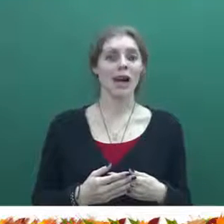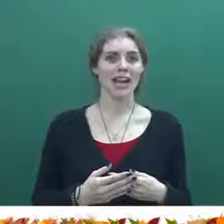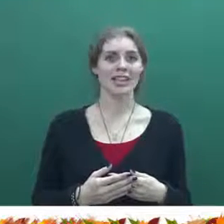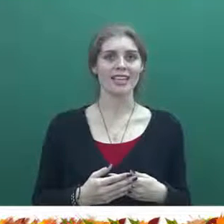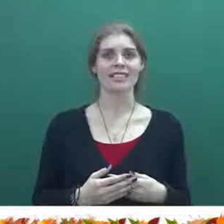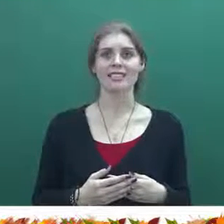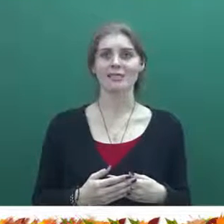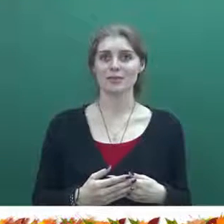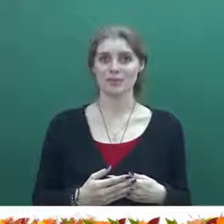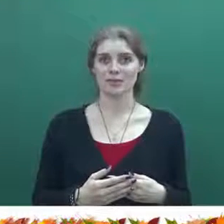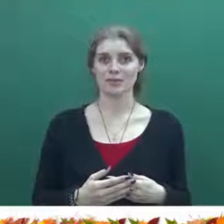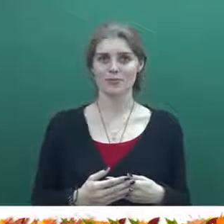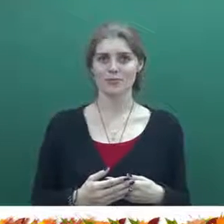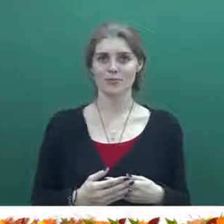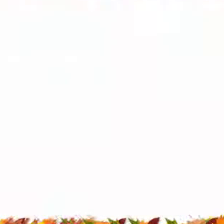a pilot. be a pilot. He